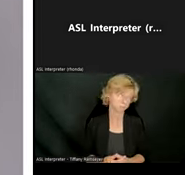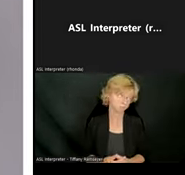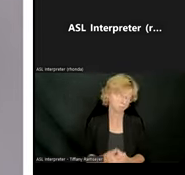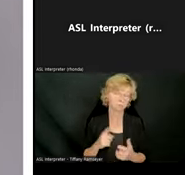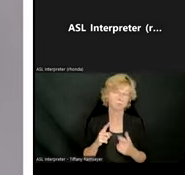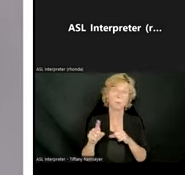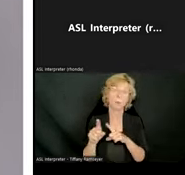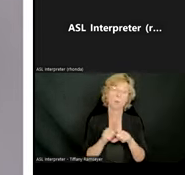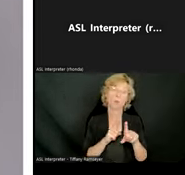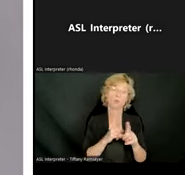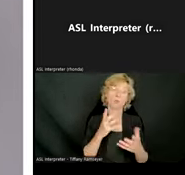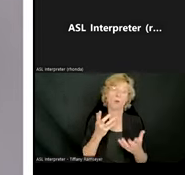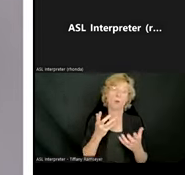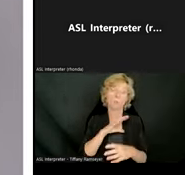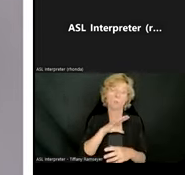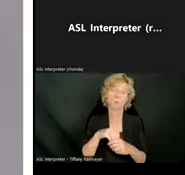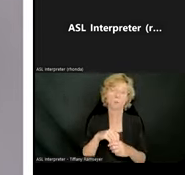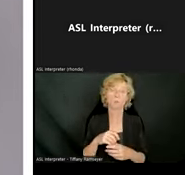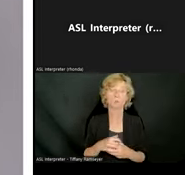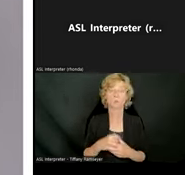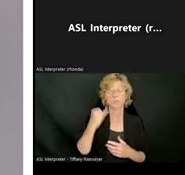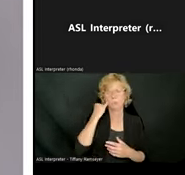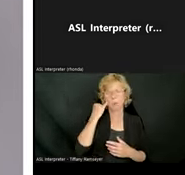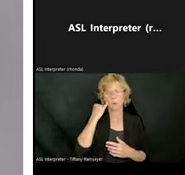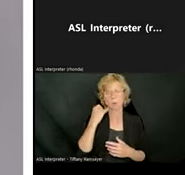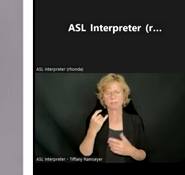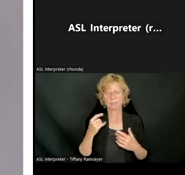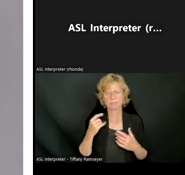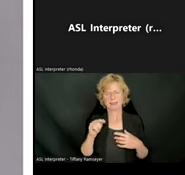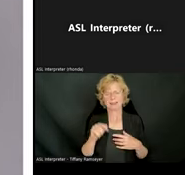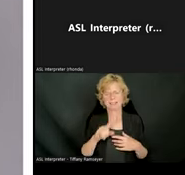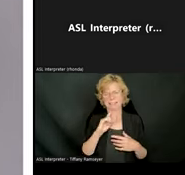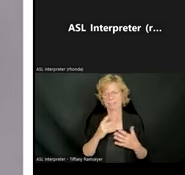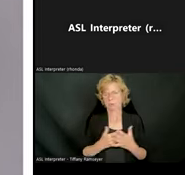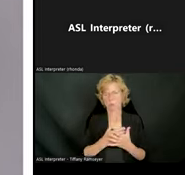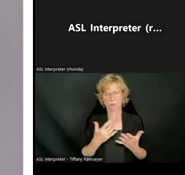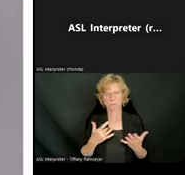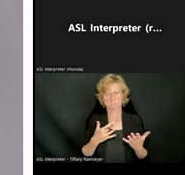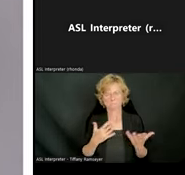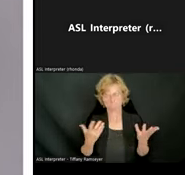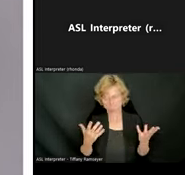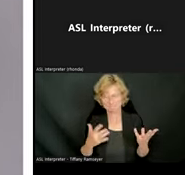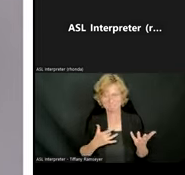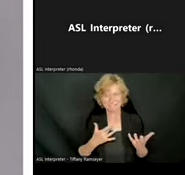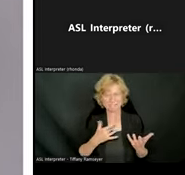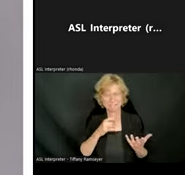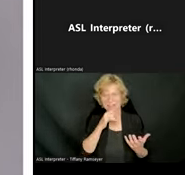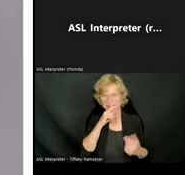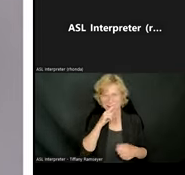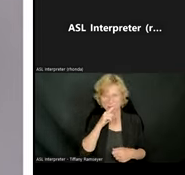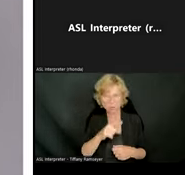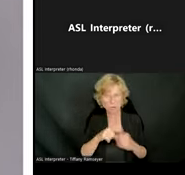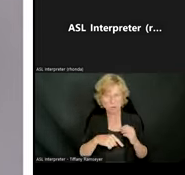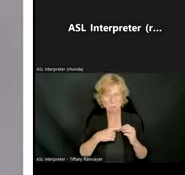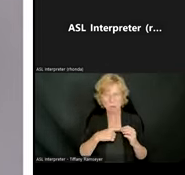anyone who's interested. Let's say this is kind of new to you, right? You're not entirely sure about special education. You know,